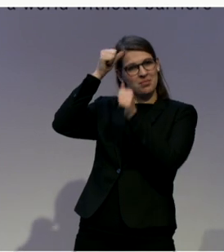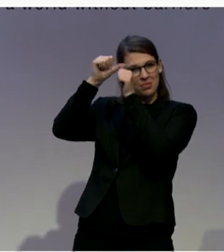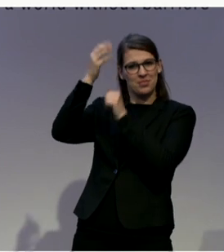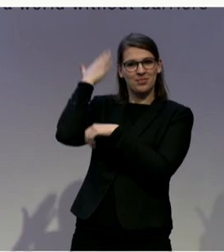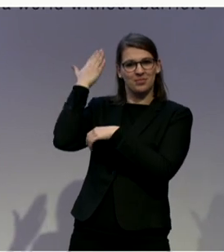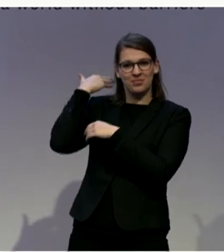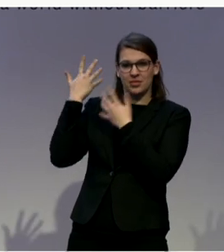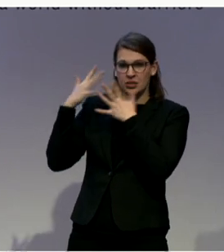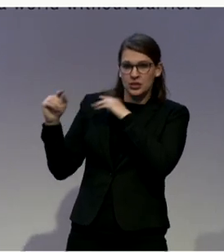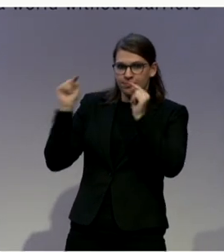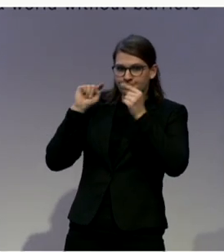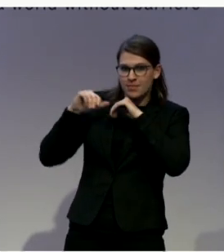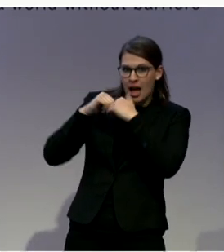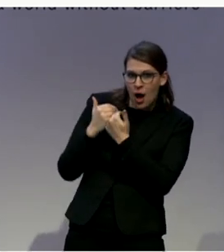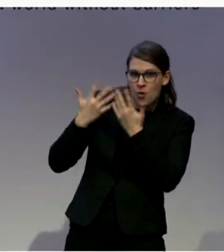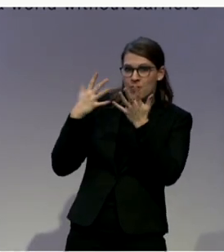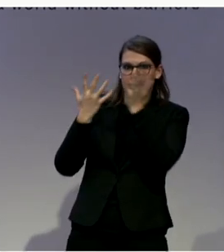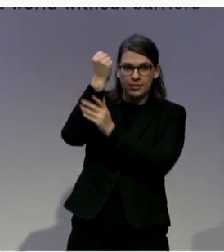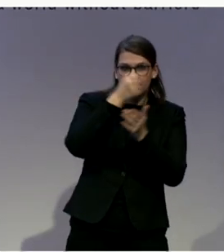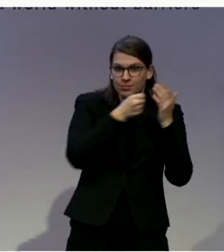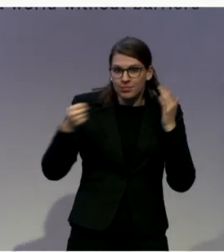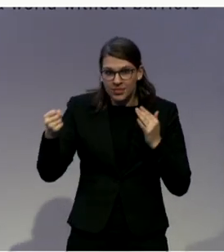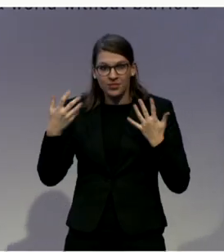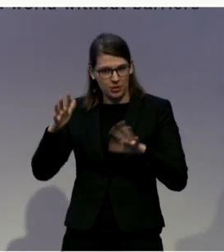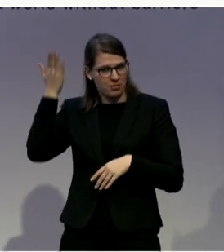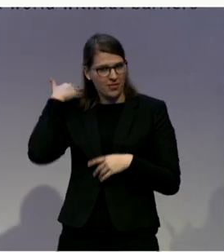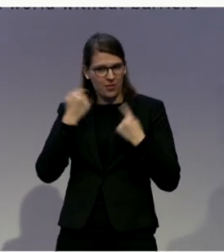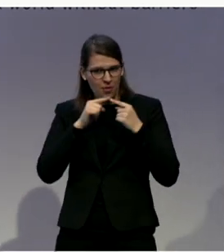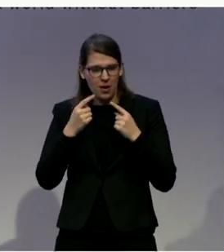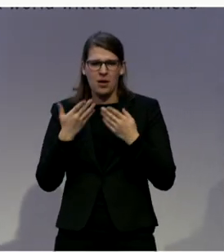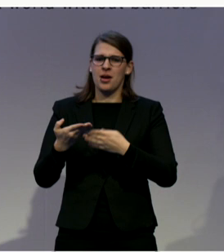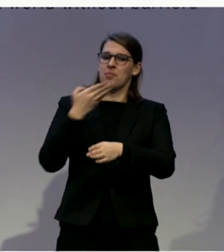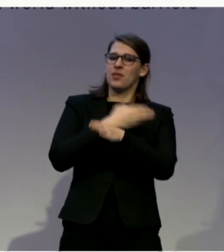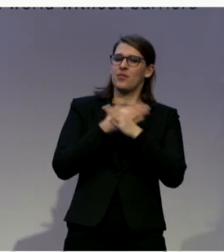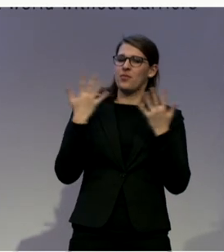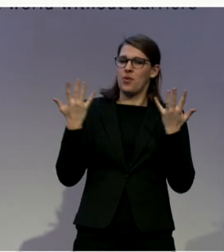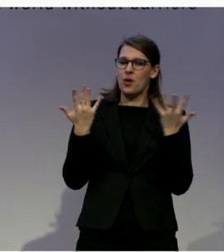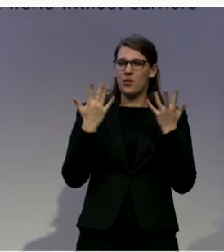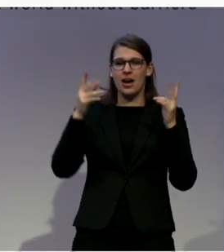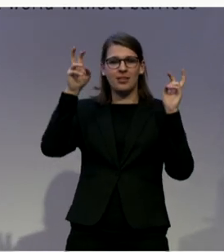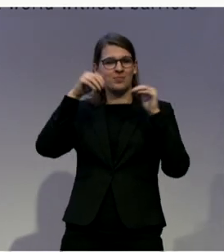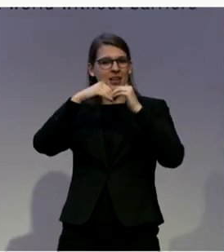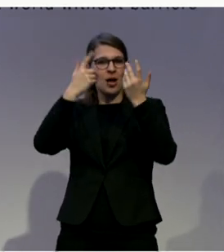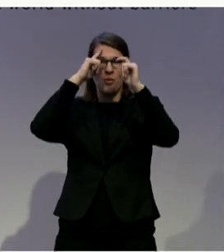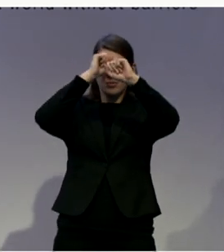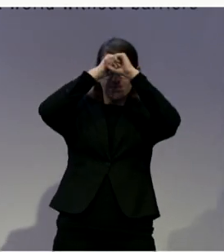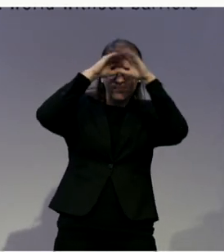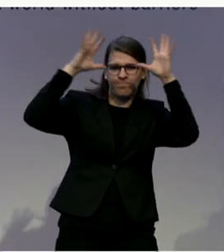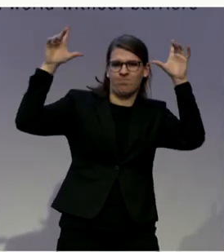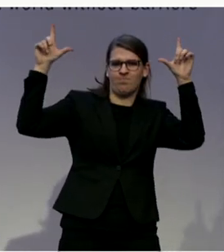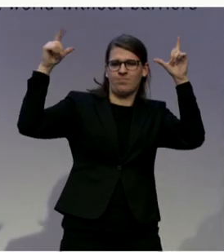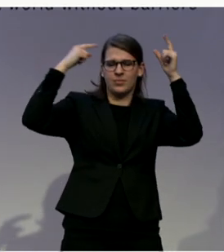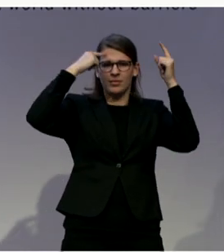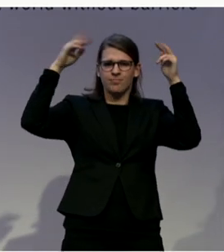-institutionalization, we need to make sure we have a really clear idea of what independent living actually means. And I think the